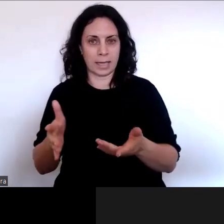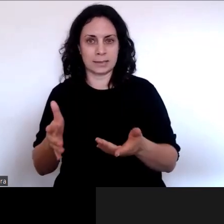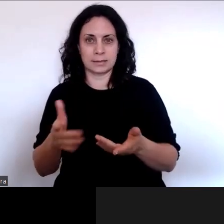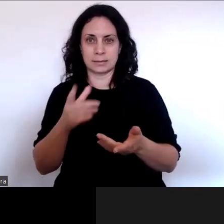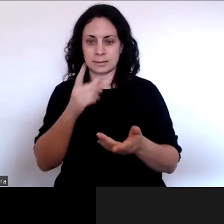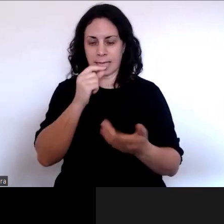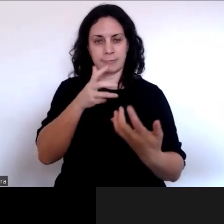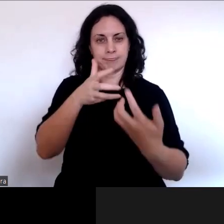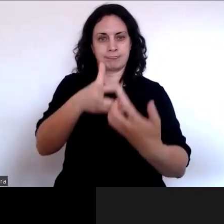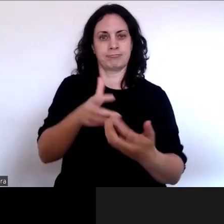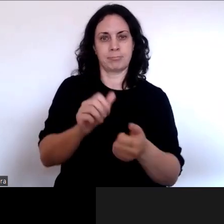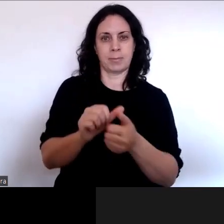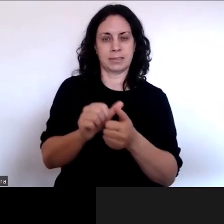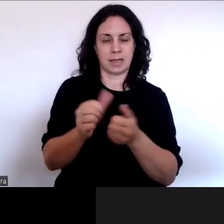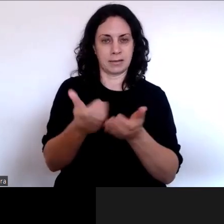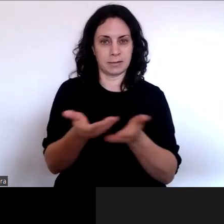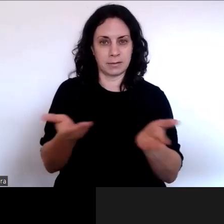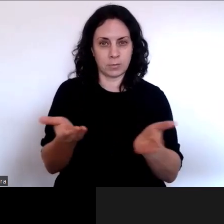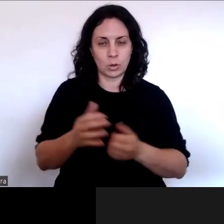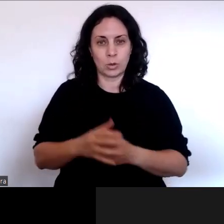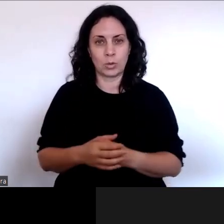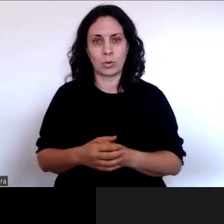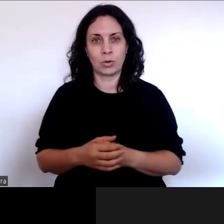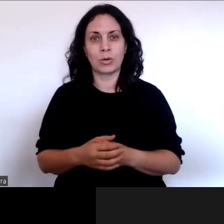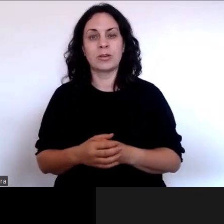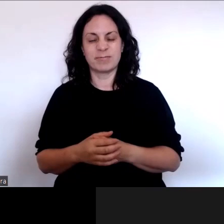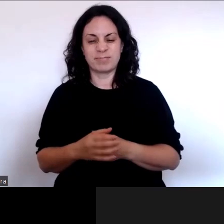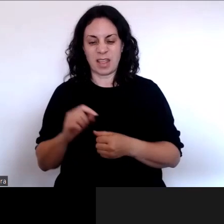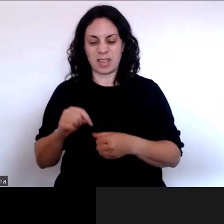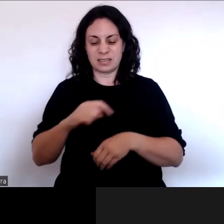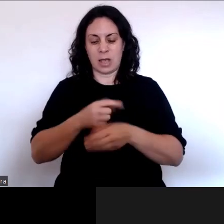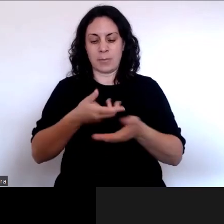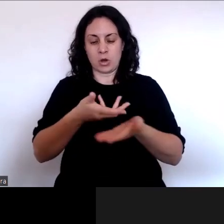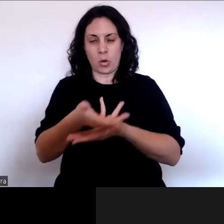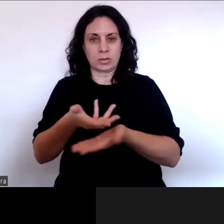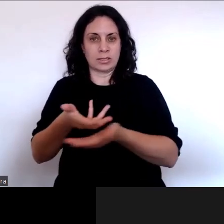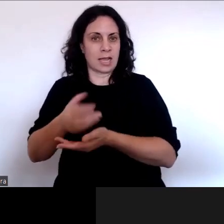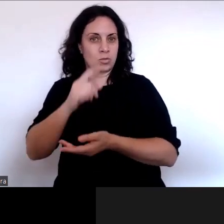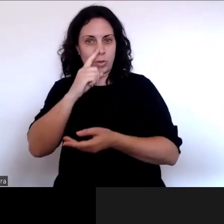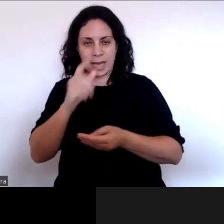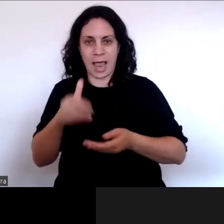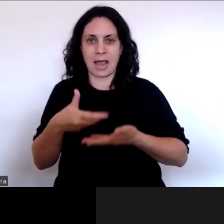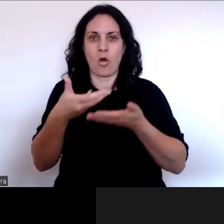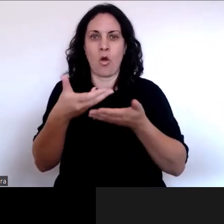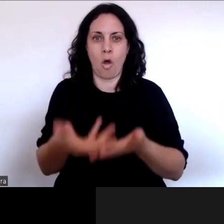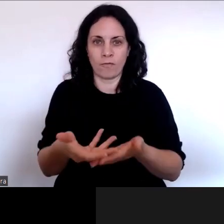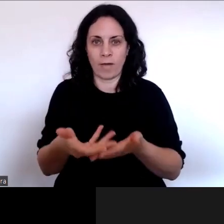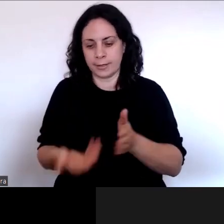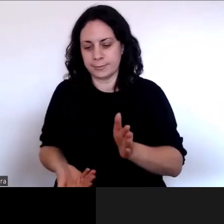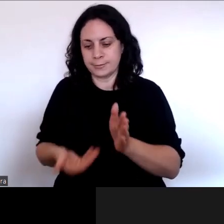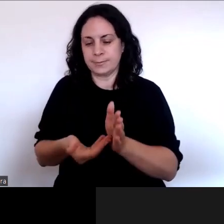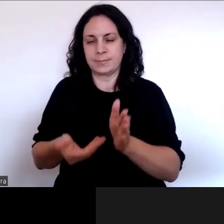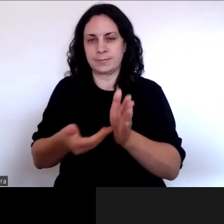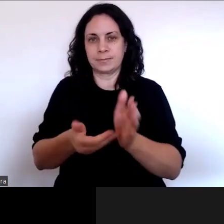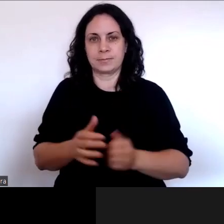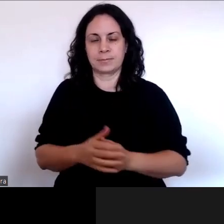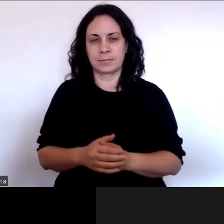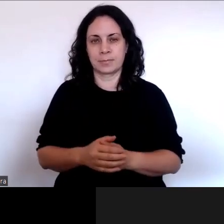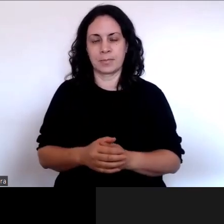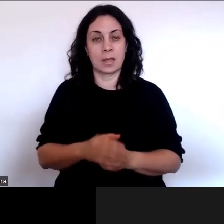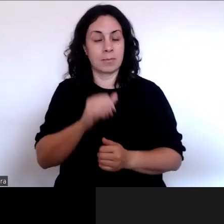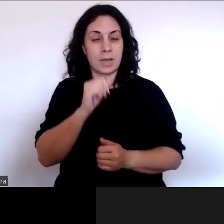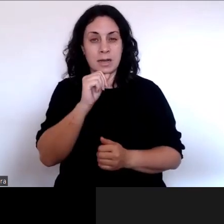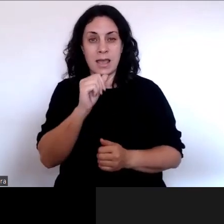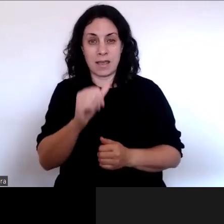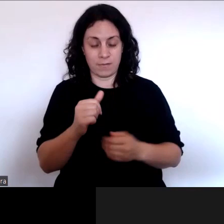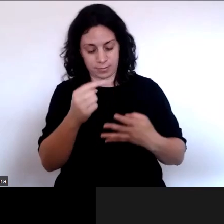people. And so we haven't been able to offer that for this round, but we would encourage people if they aren't able to make a submission through one of